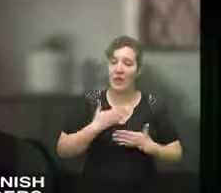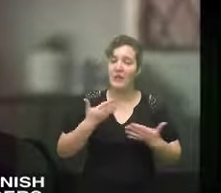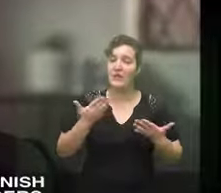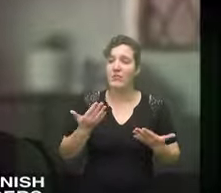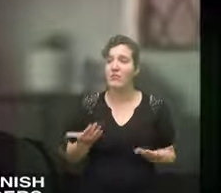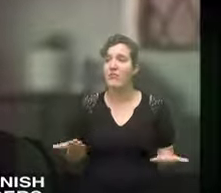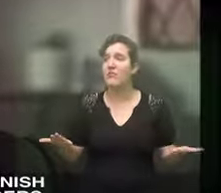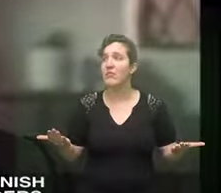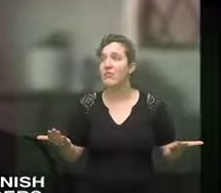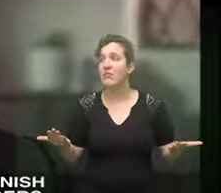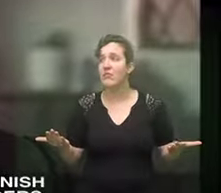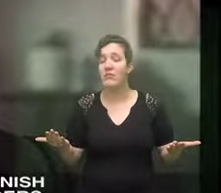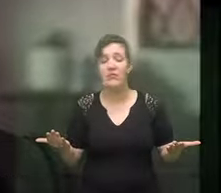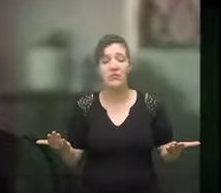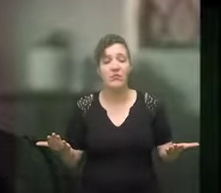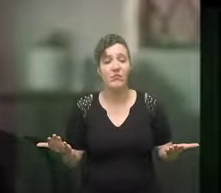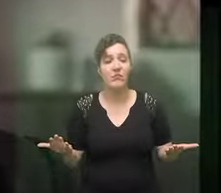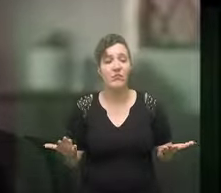days among strangers